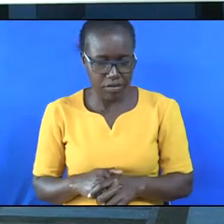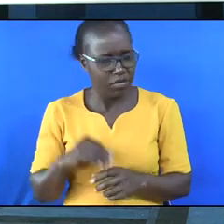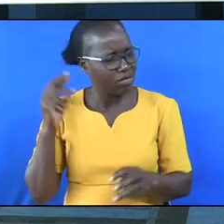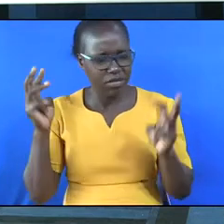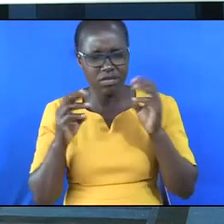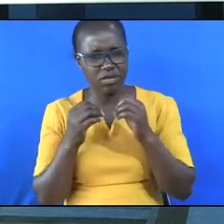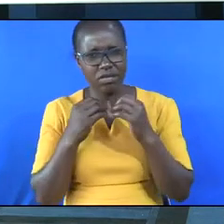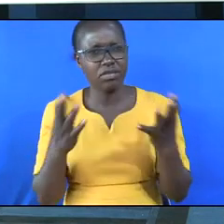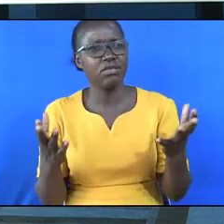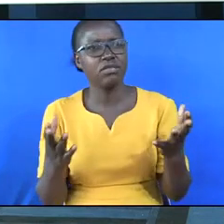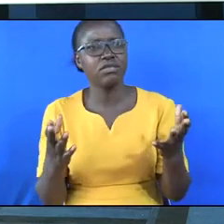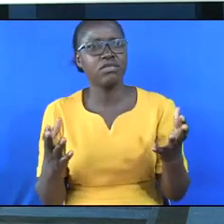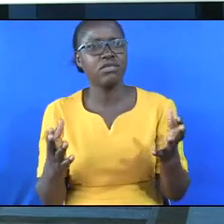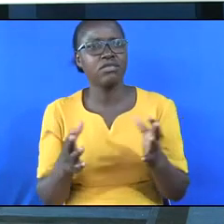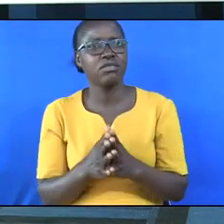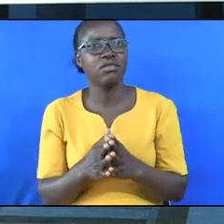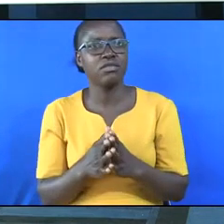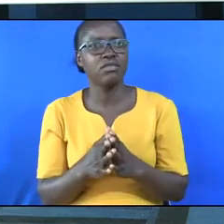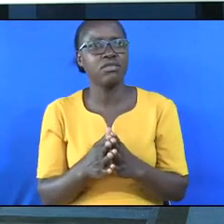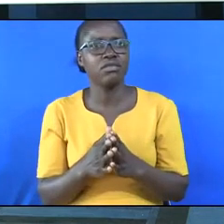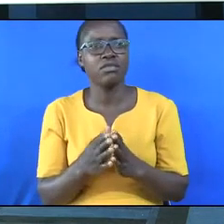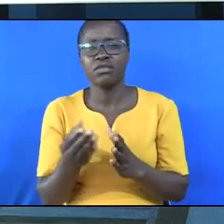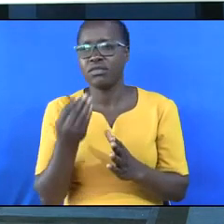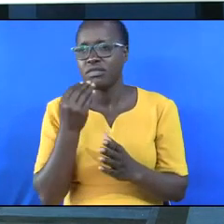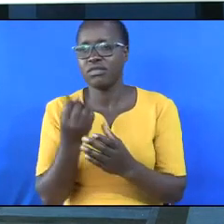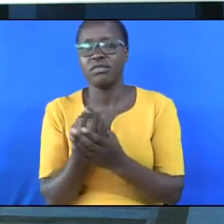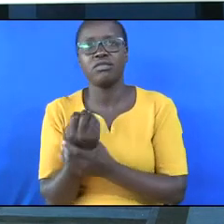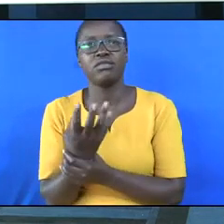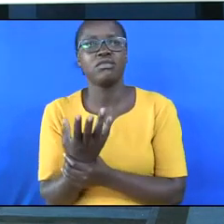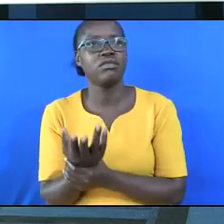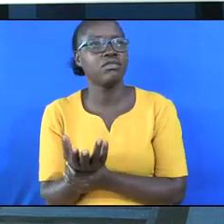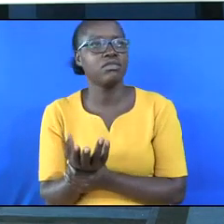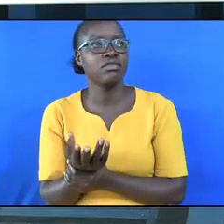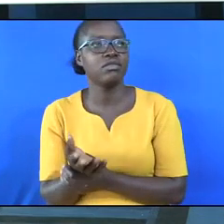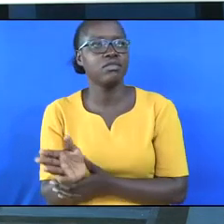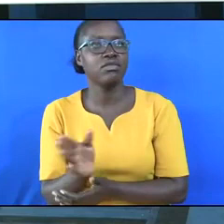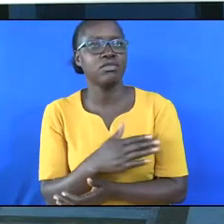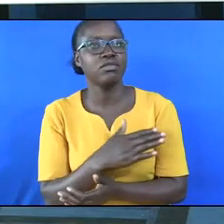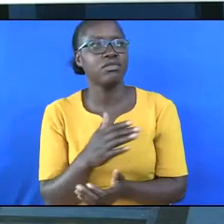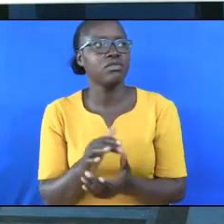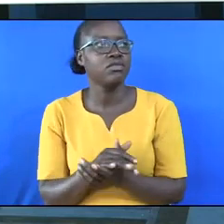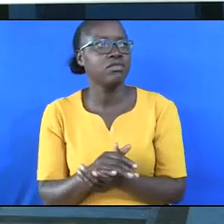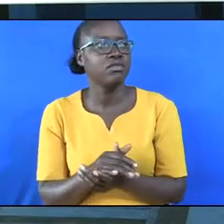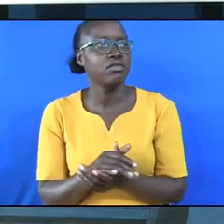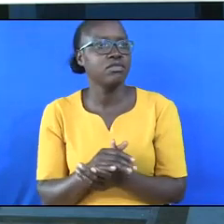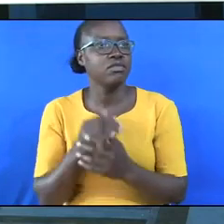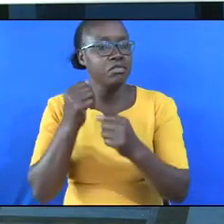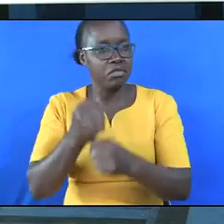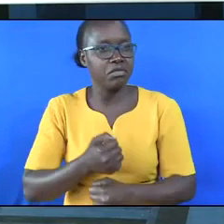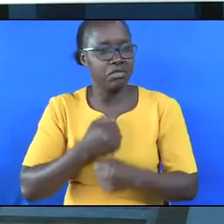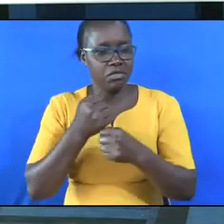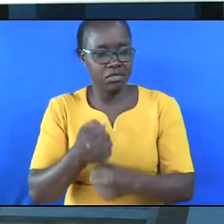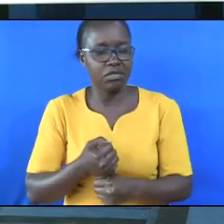worry about that one. That one only is grass. Don't bother with it. Then they saw a horse.